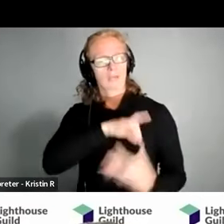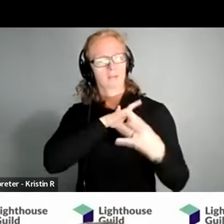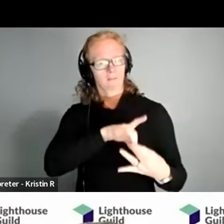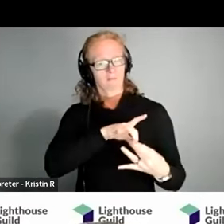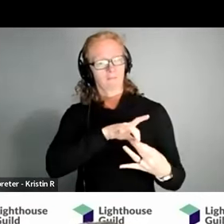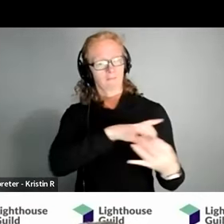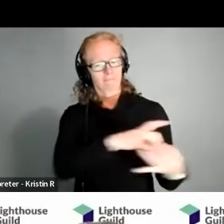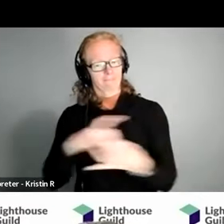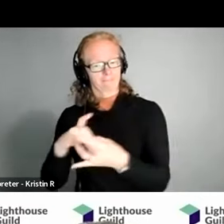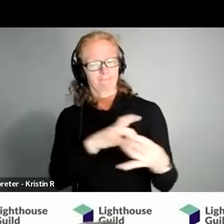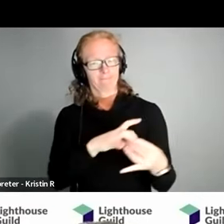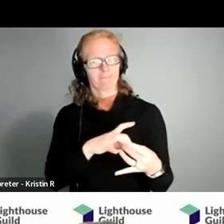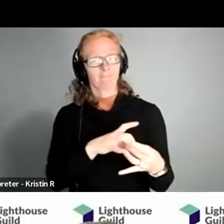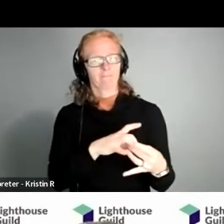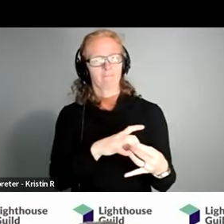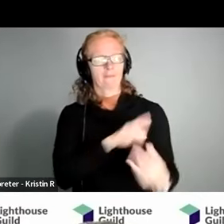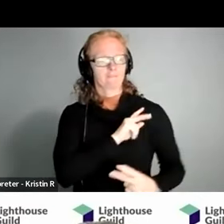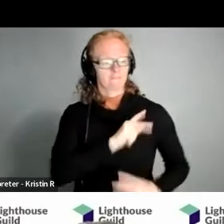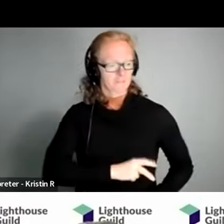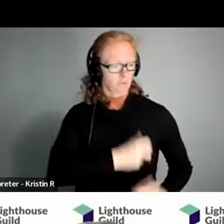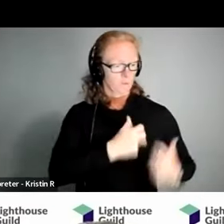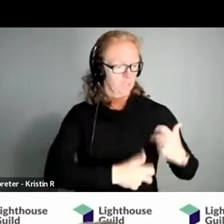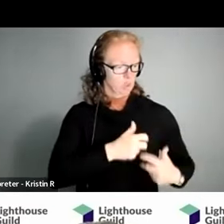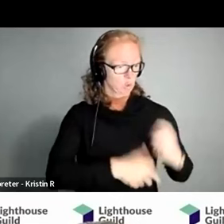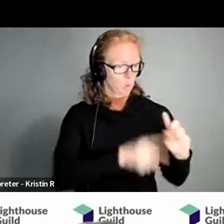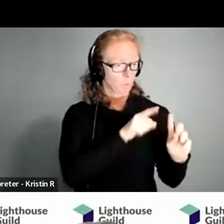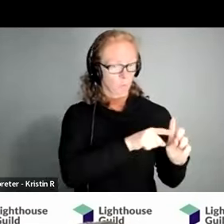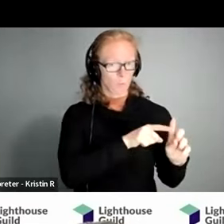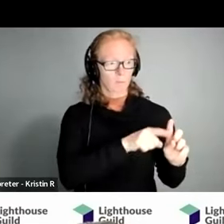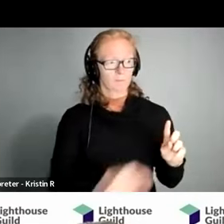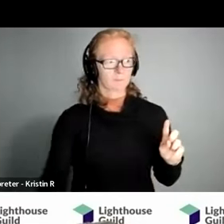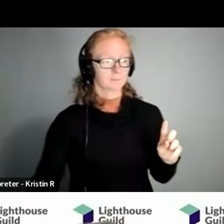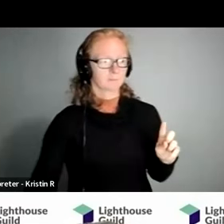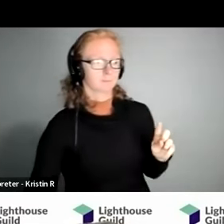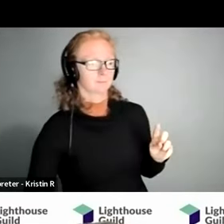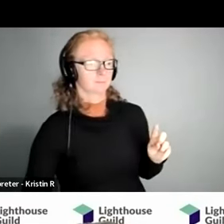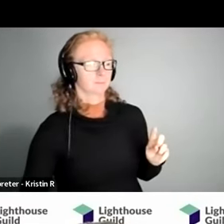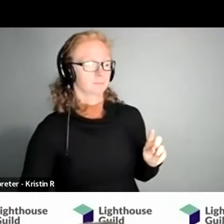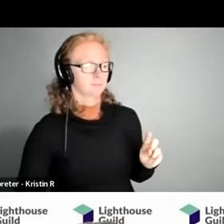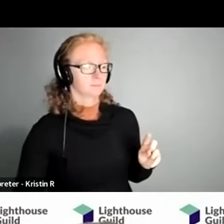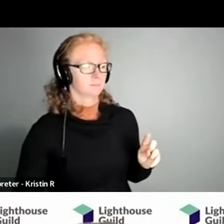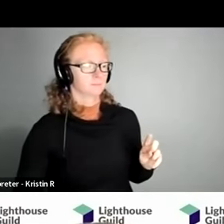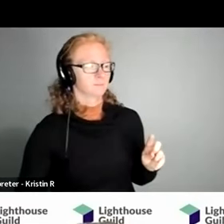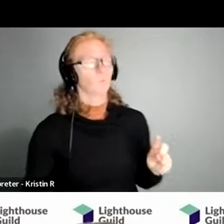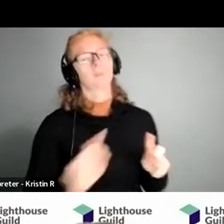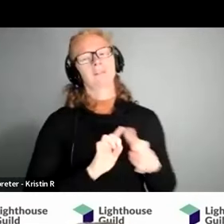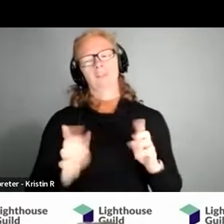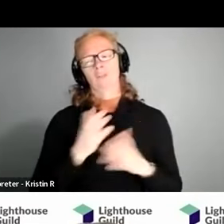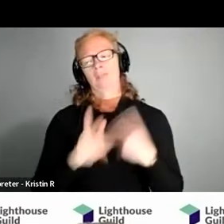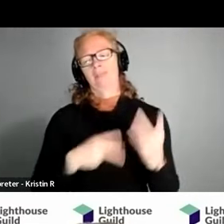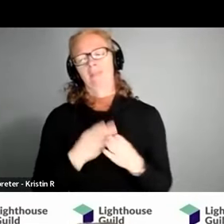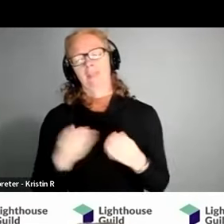between you know a physical issue that we all confront different ones in our lives and